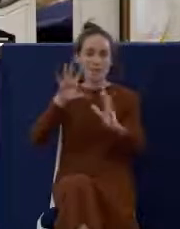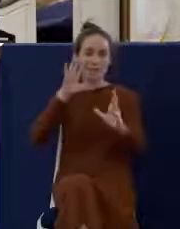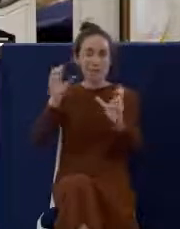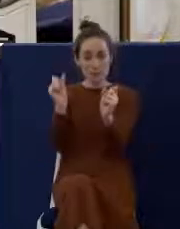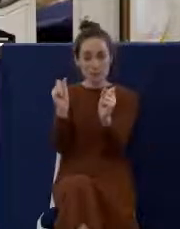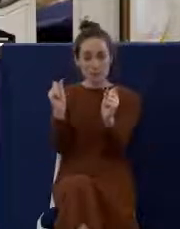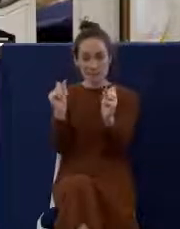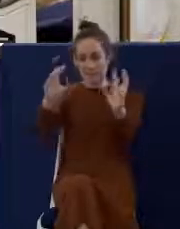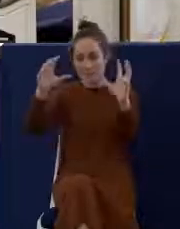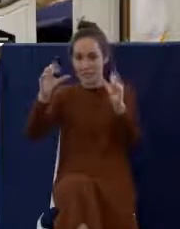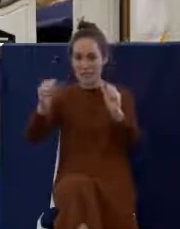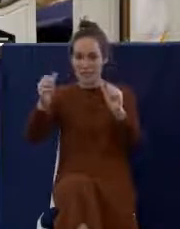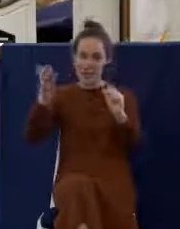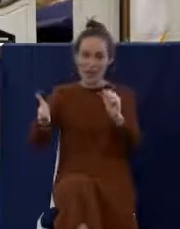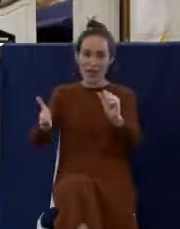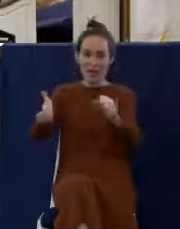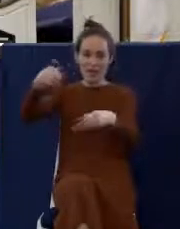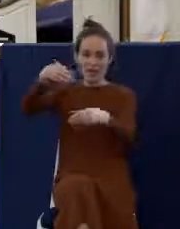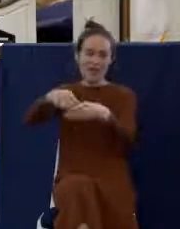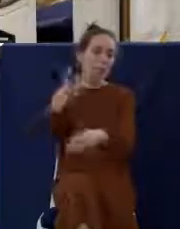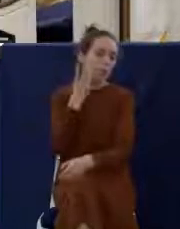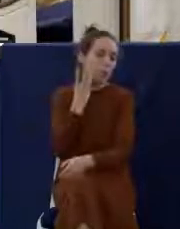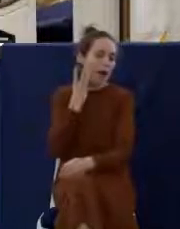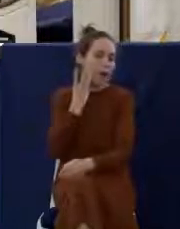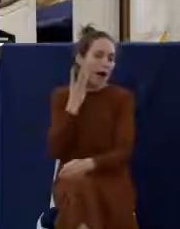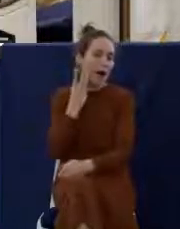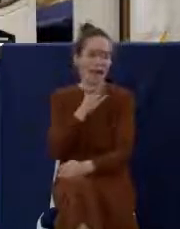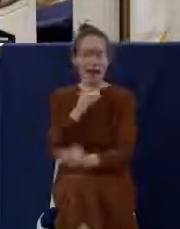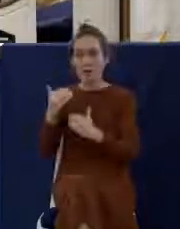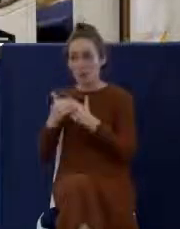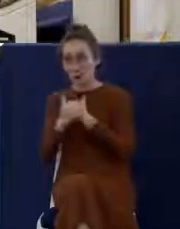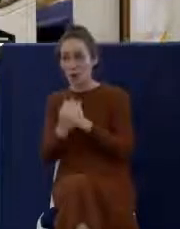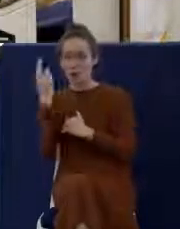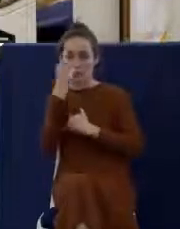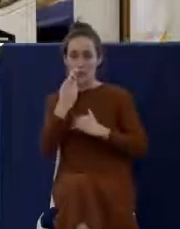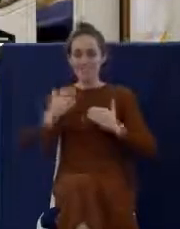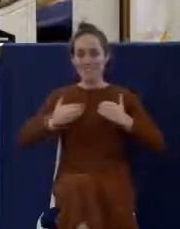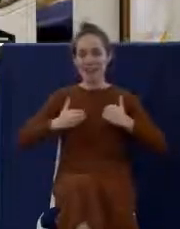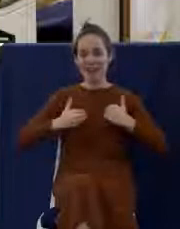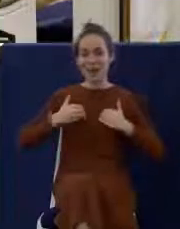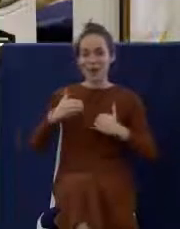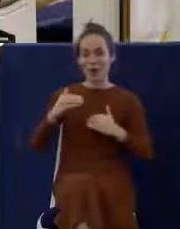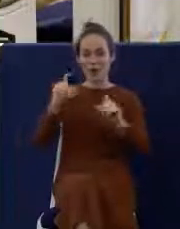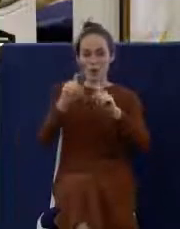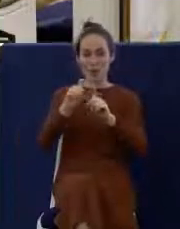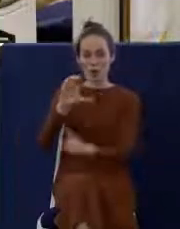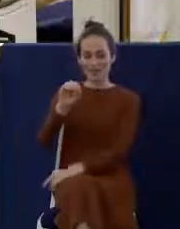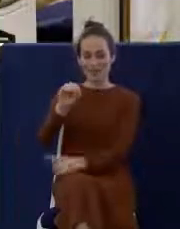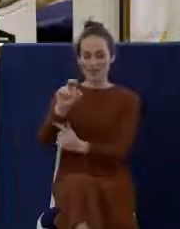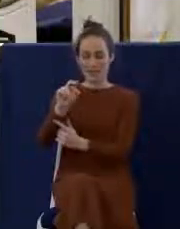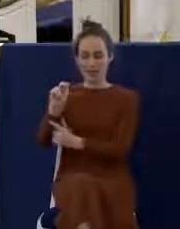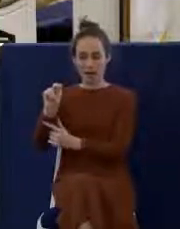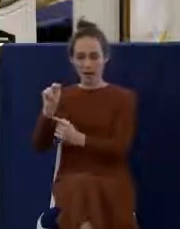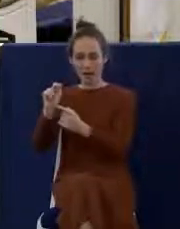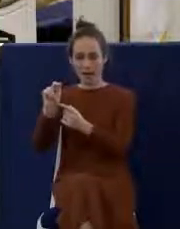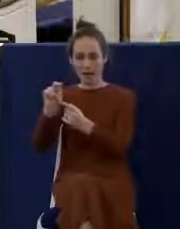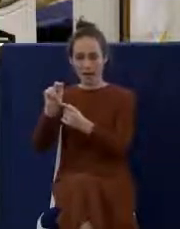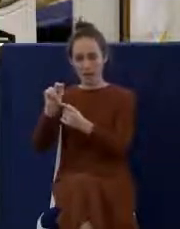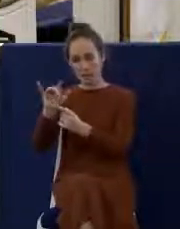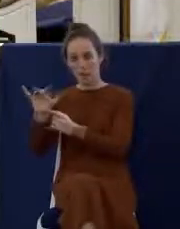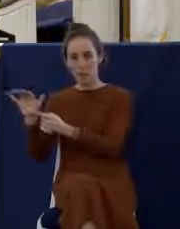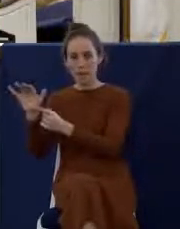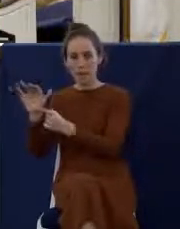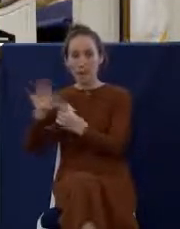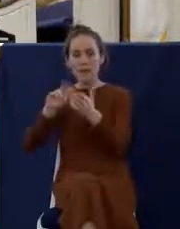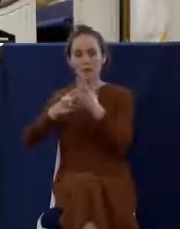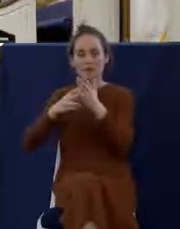elements. And that's where you get the word consubstantiation, meaning with. He's with the